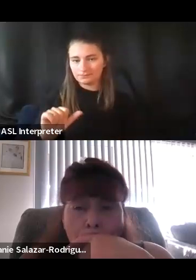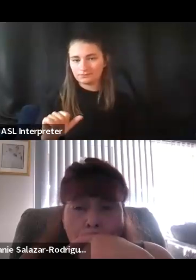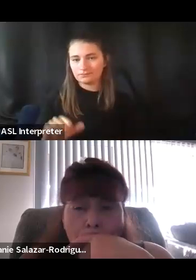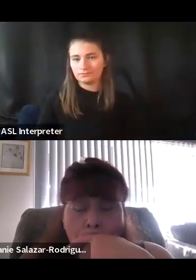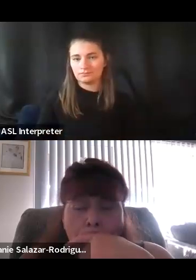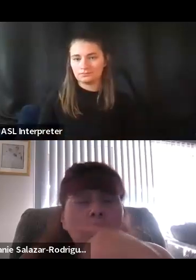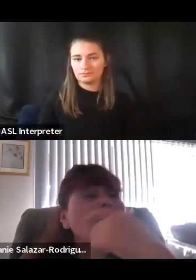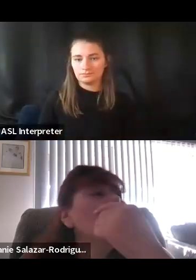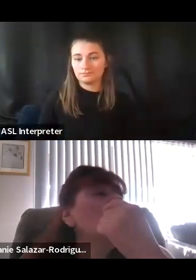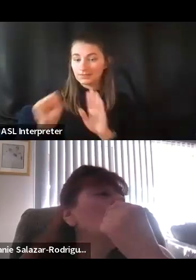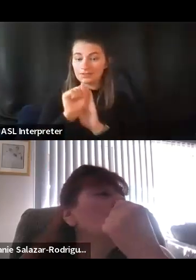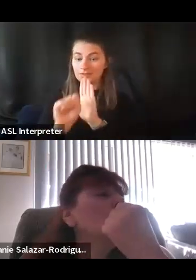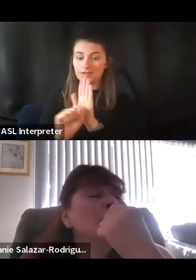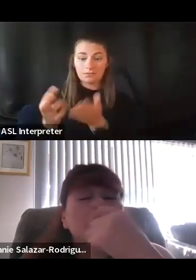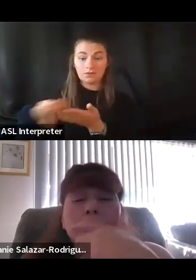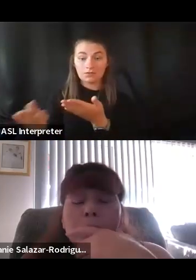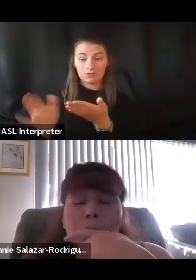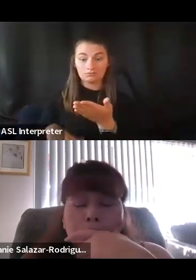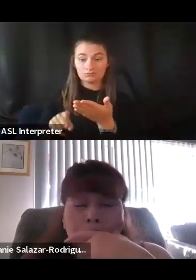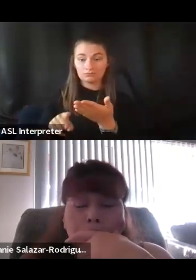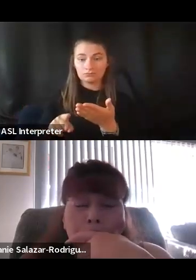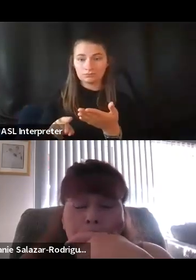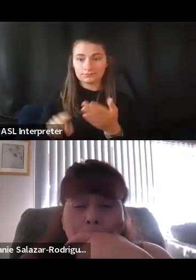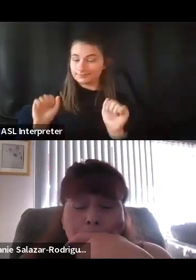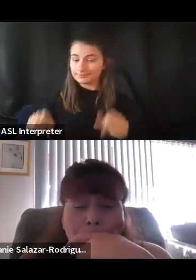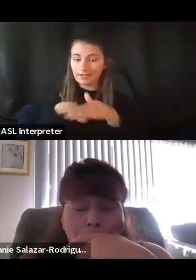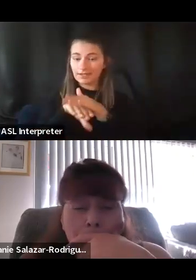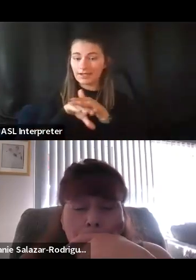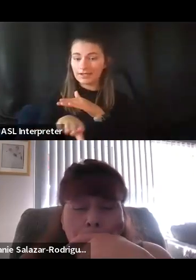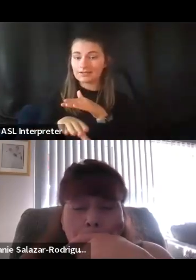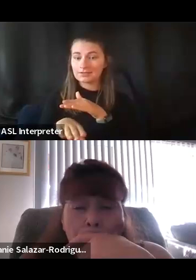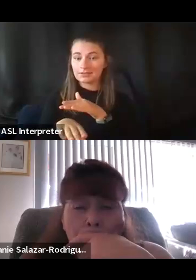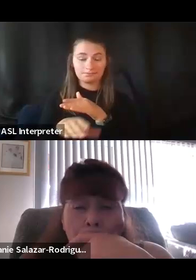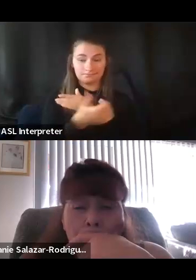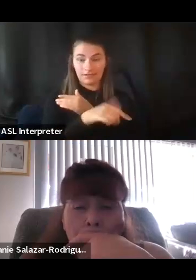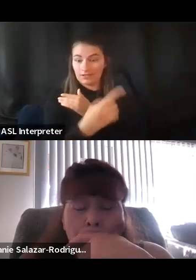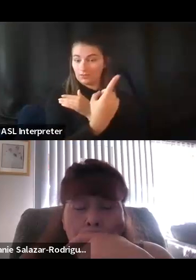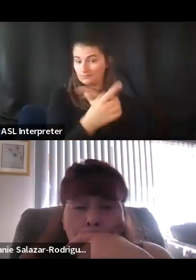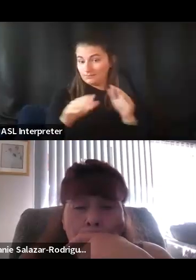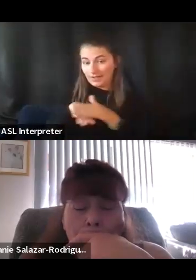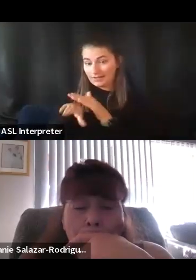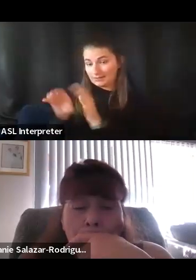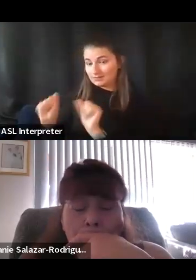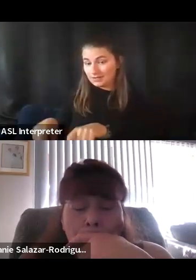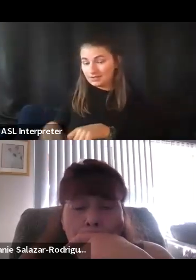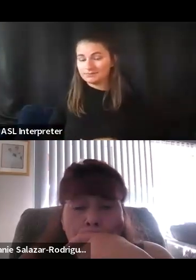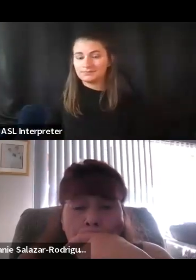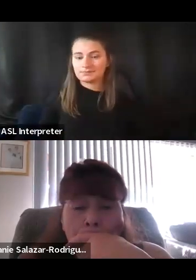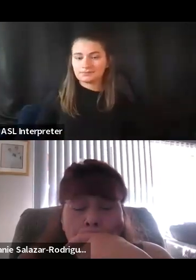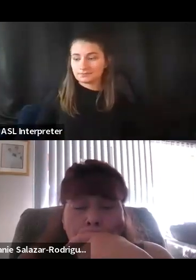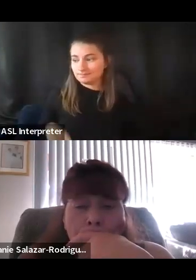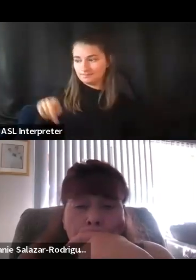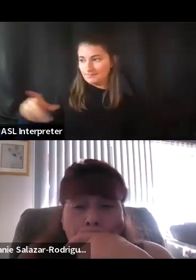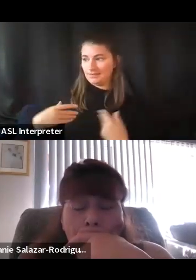a state resource that can be accessed by anybody that provides information and